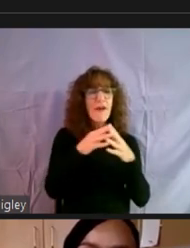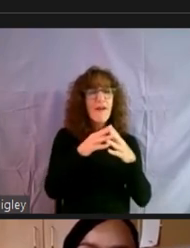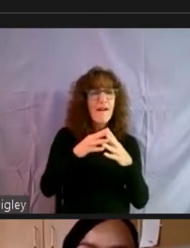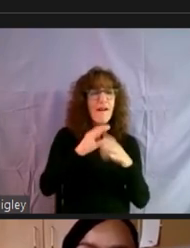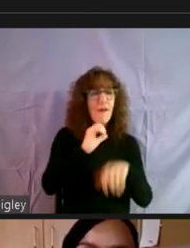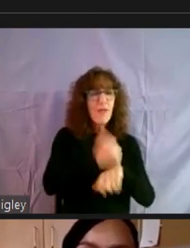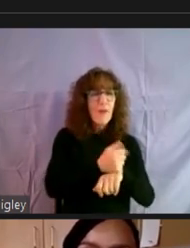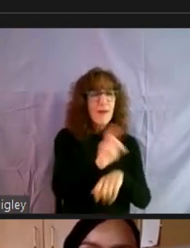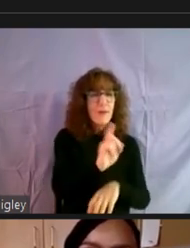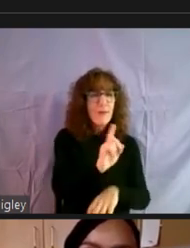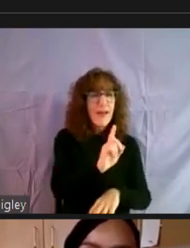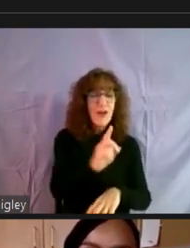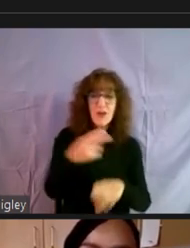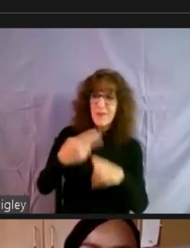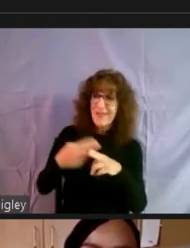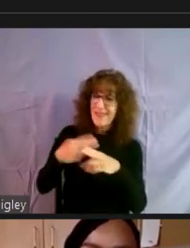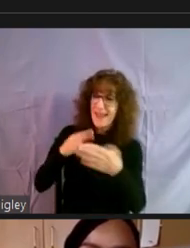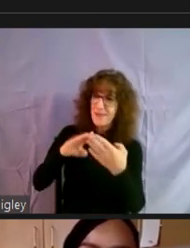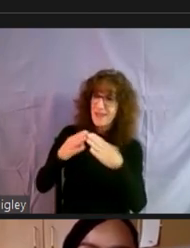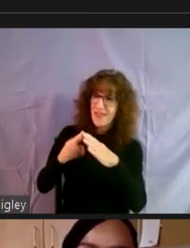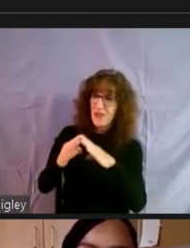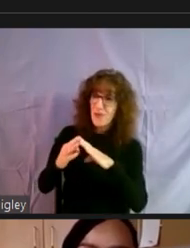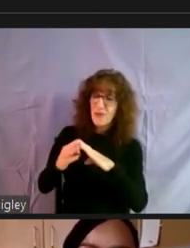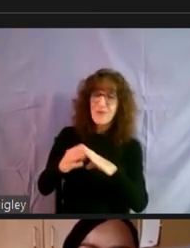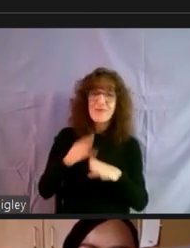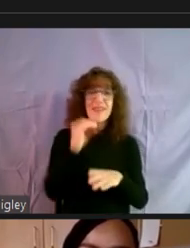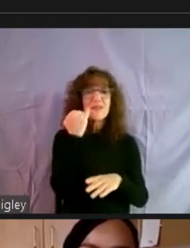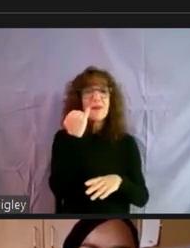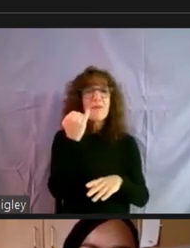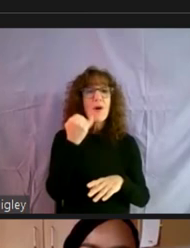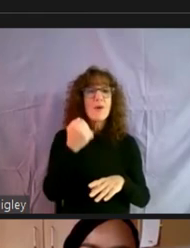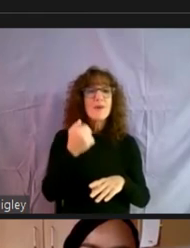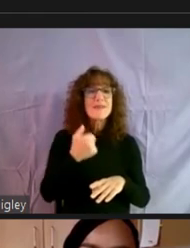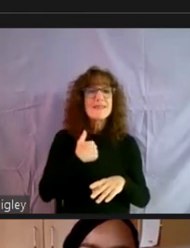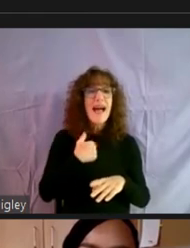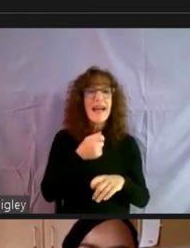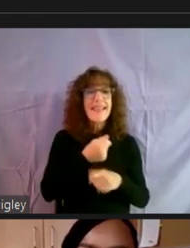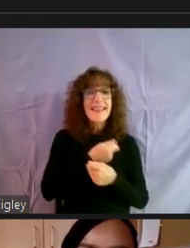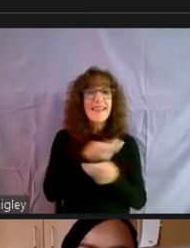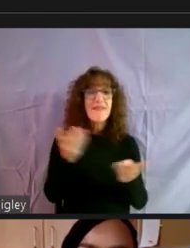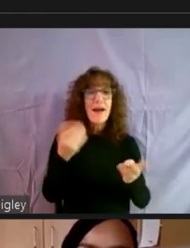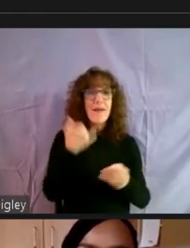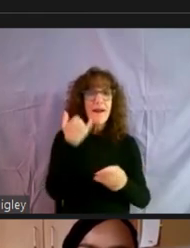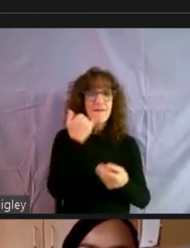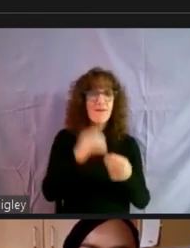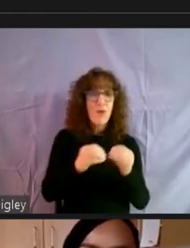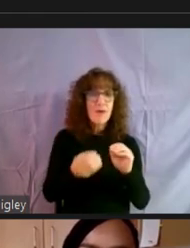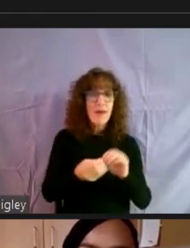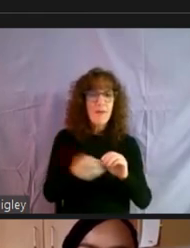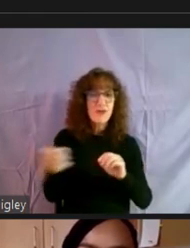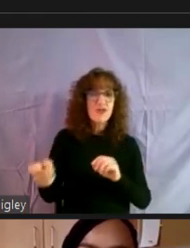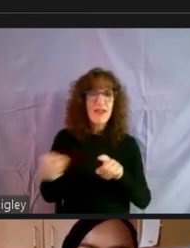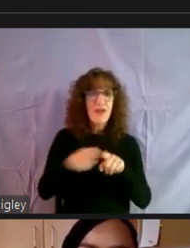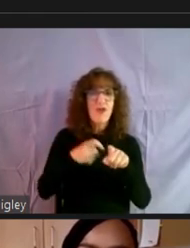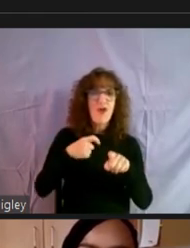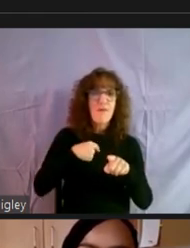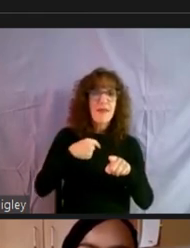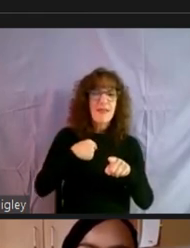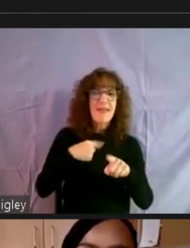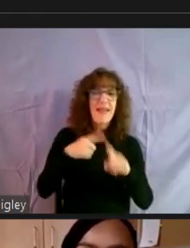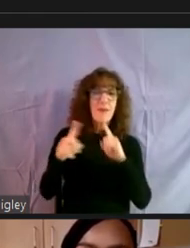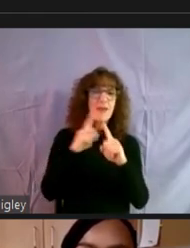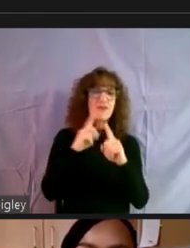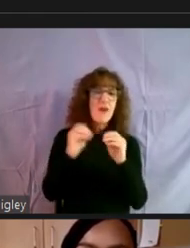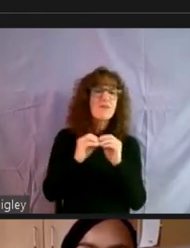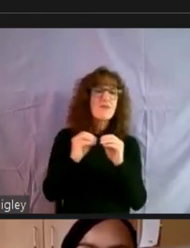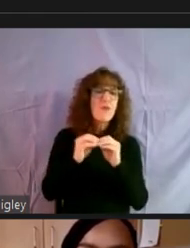Um, you mean the names of the communities? How about this? How about if I give out my phone number and then call and then we can talk, talk